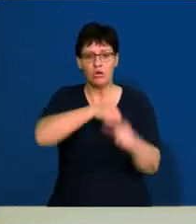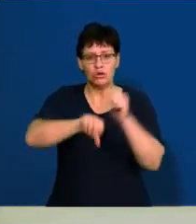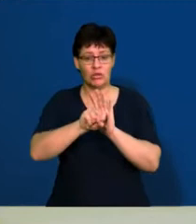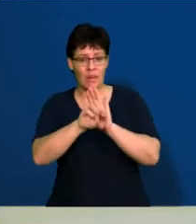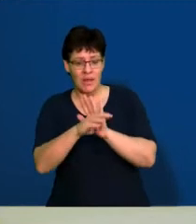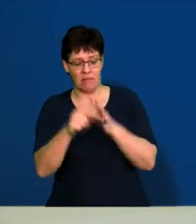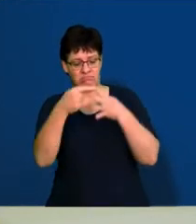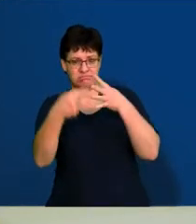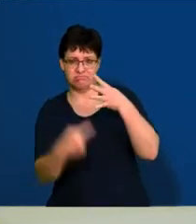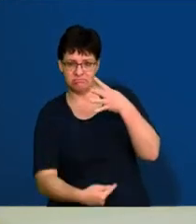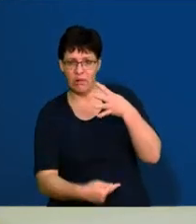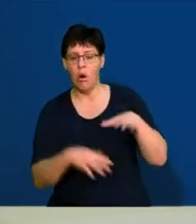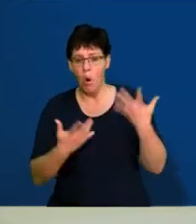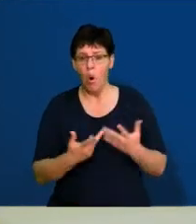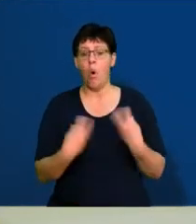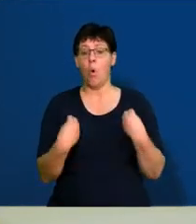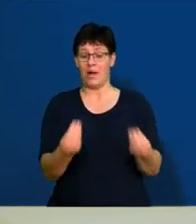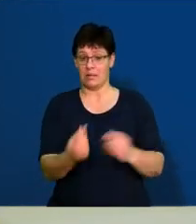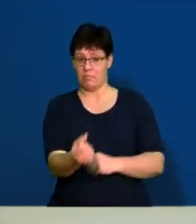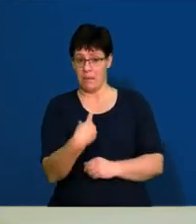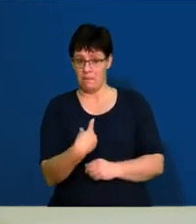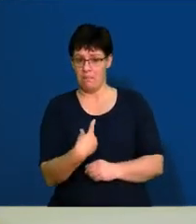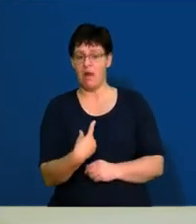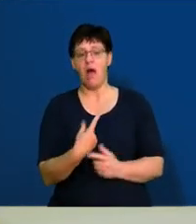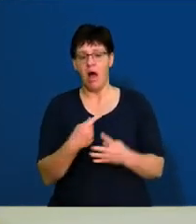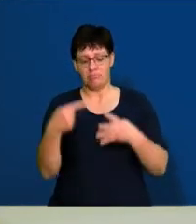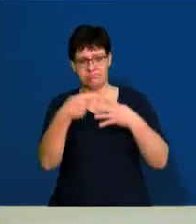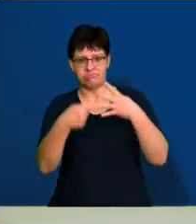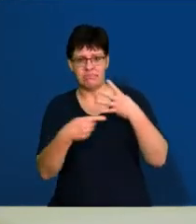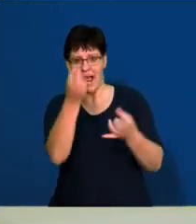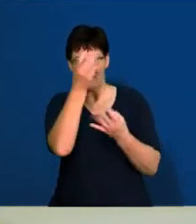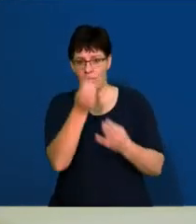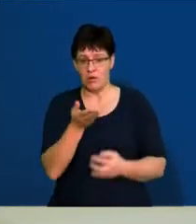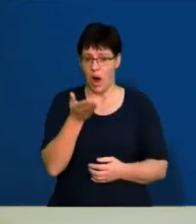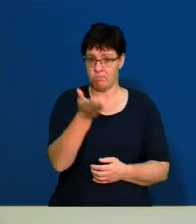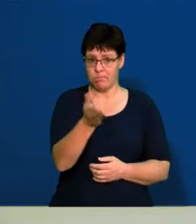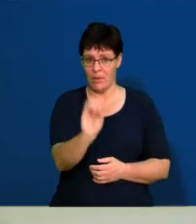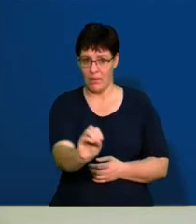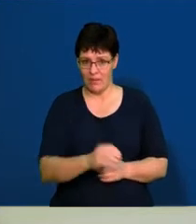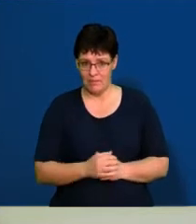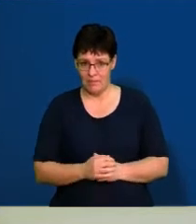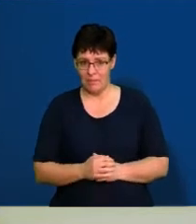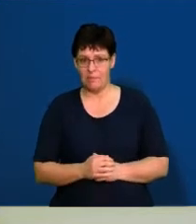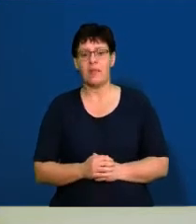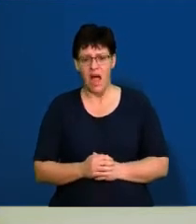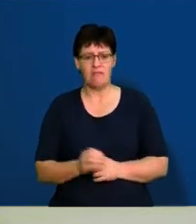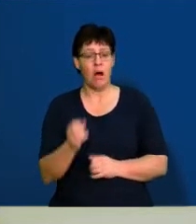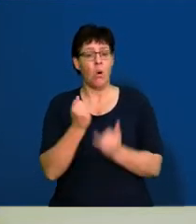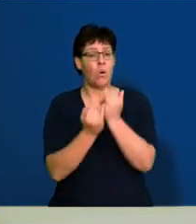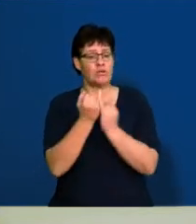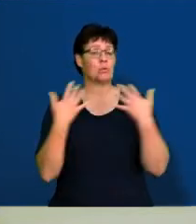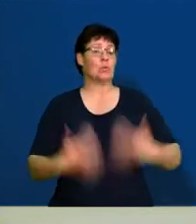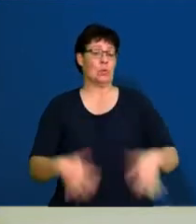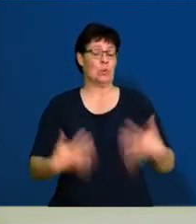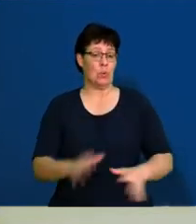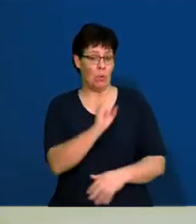media platforms or hit us up on our WhatsApp line and all of the details will be on the screen. We have a cool competition going on